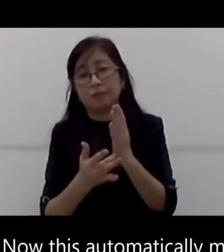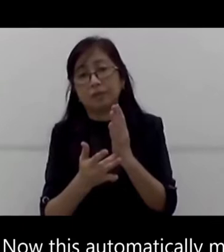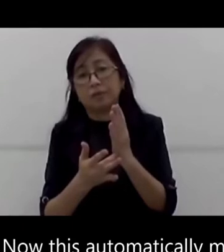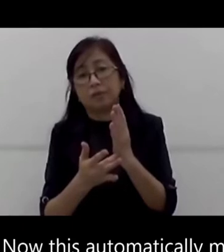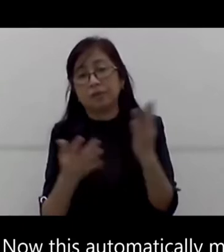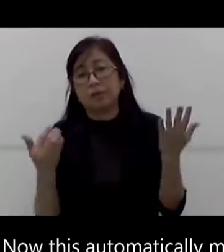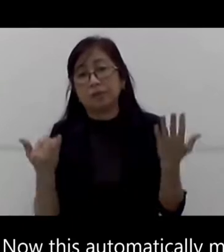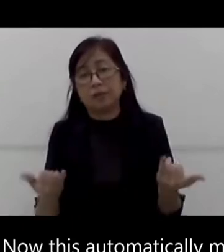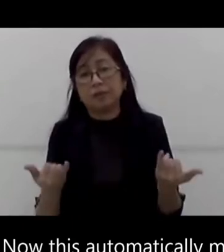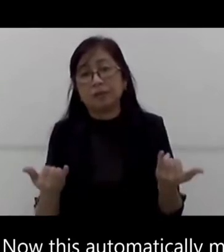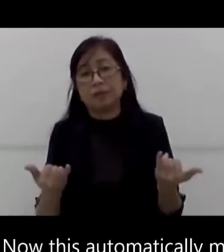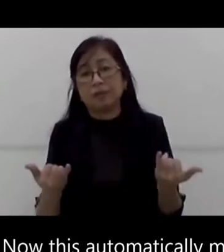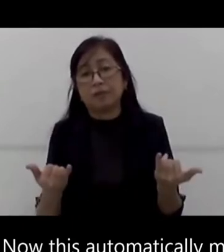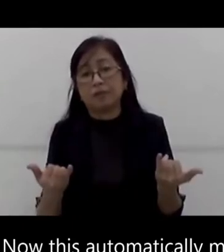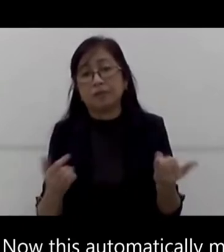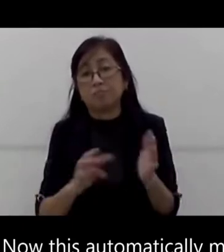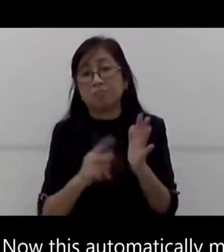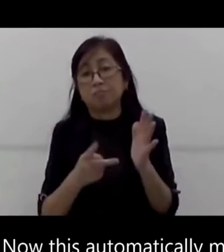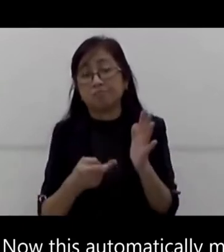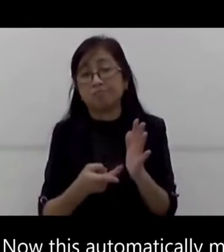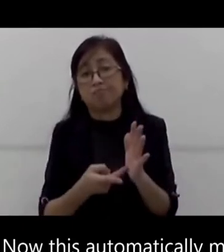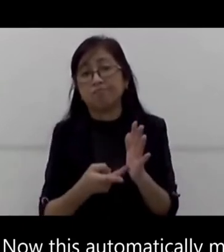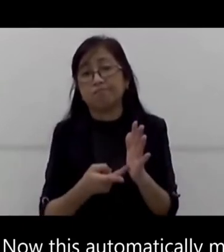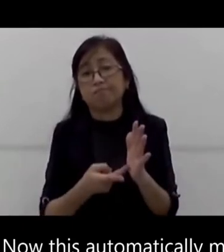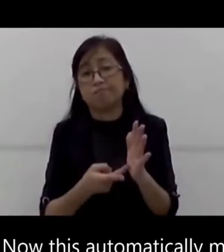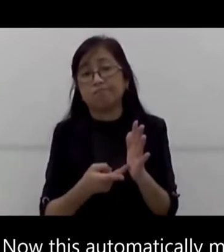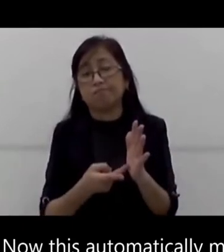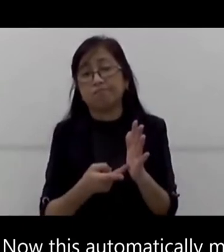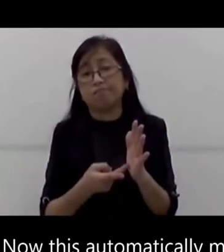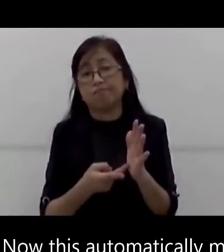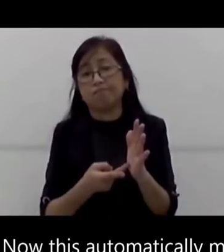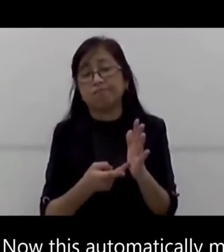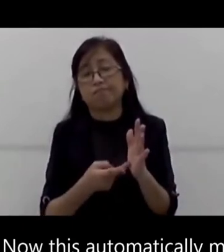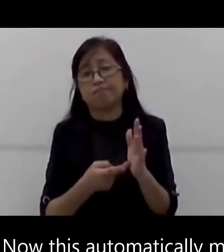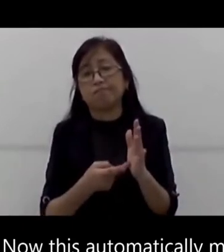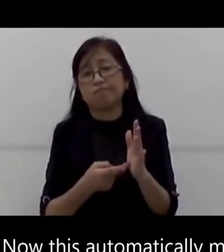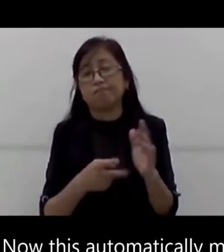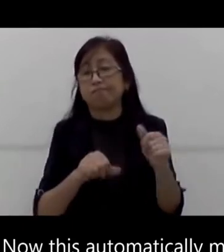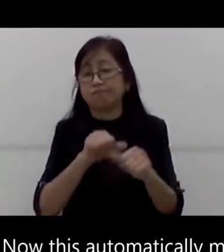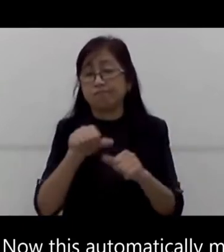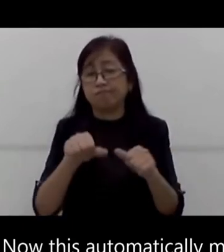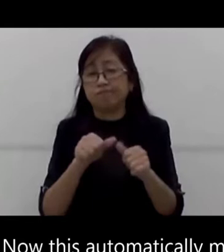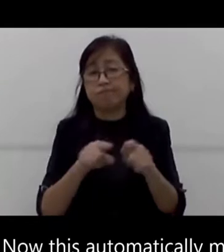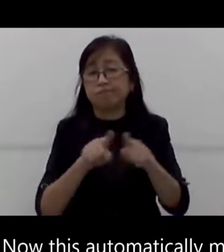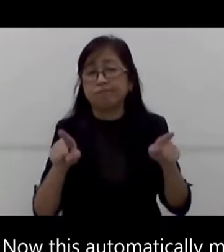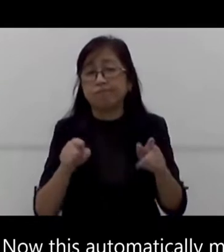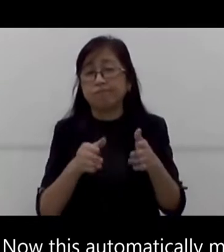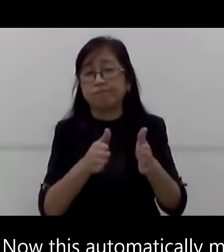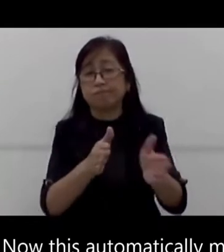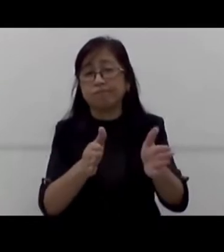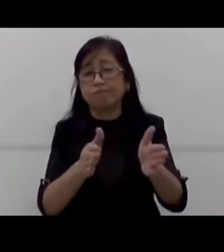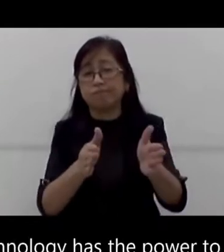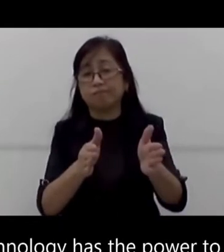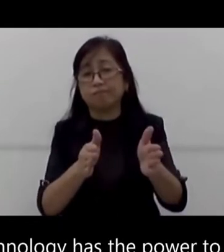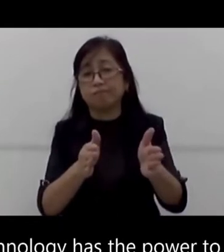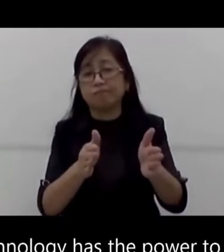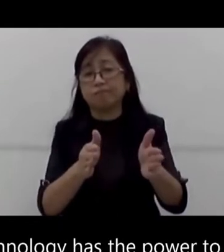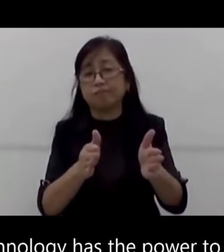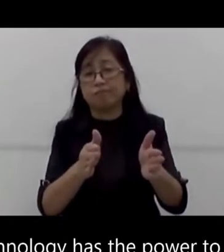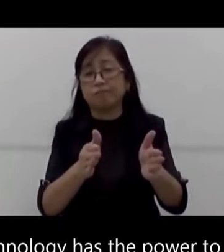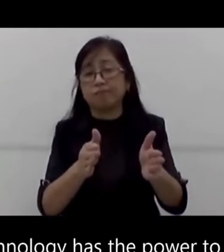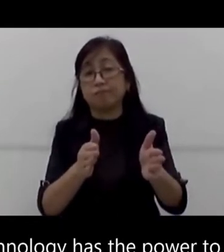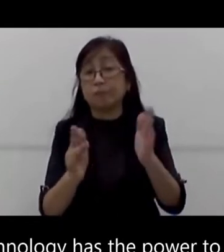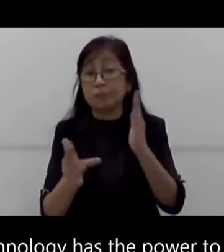automatically means that we are going into a social order in a different arena with the same inequalities in place. Technology